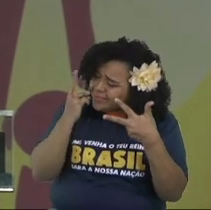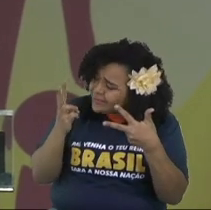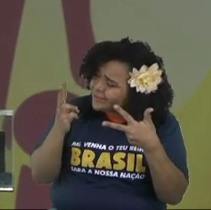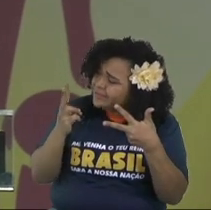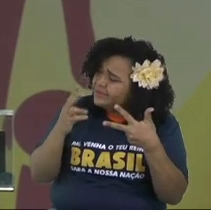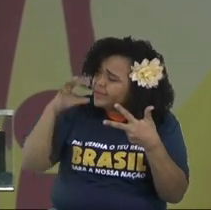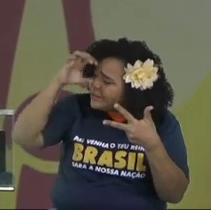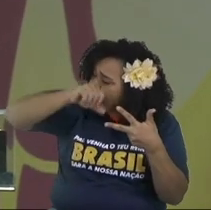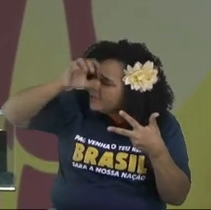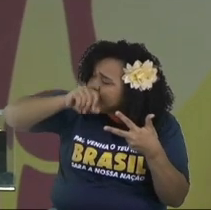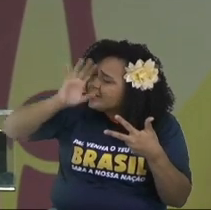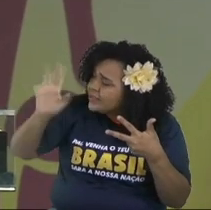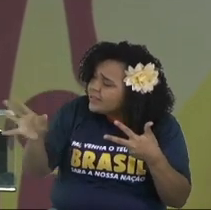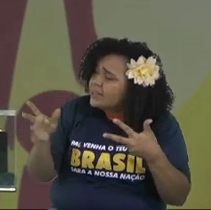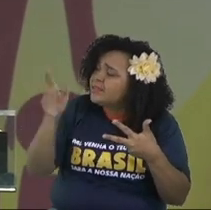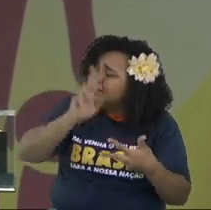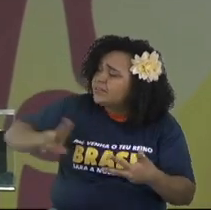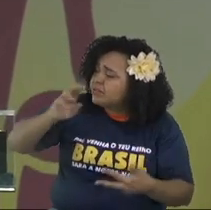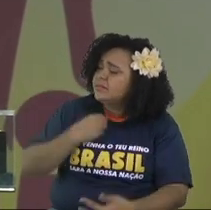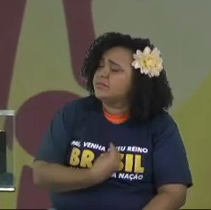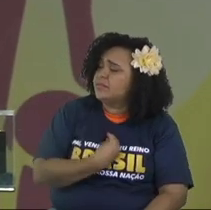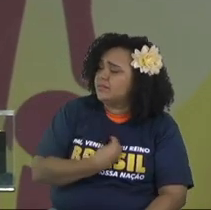principles that you taught us here